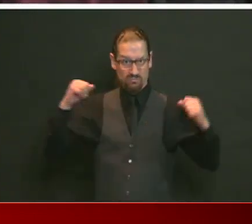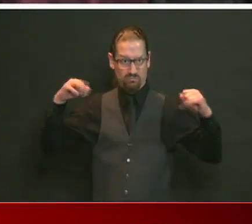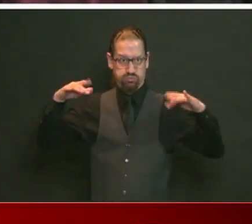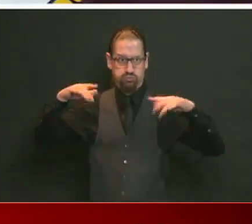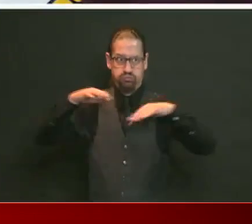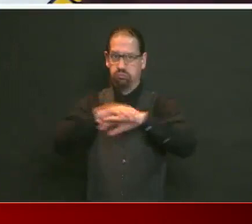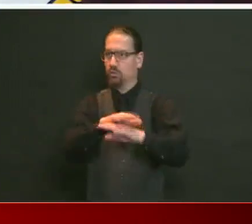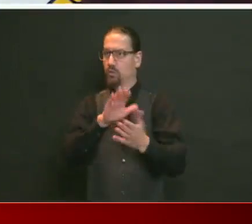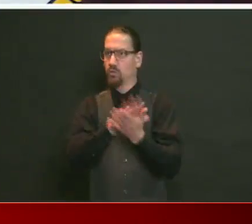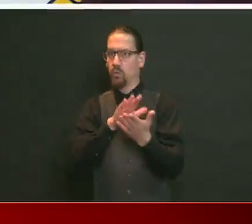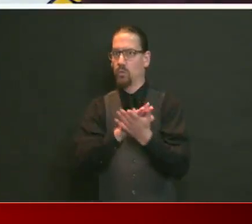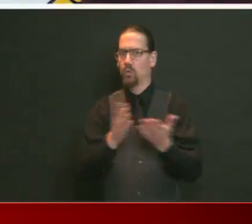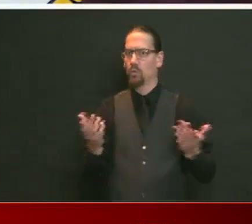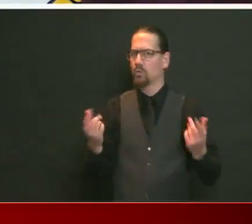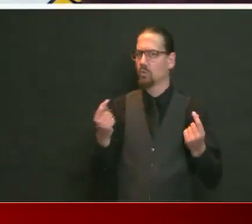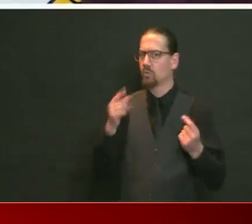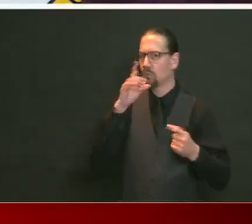Yeah.